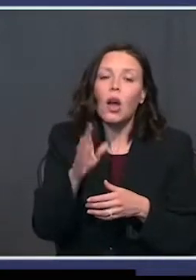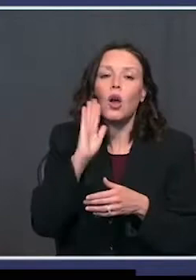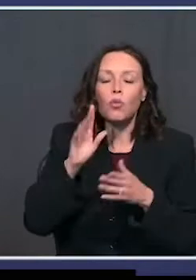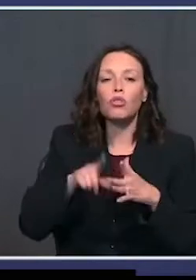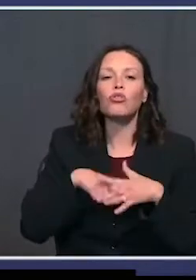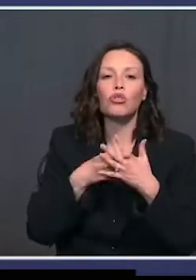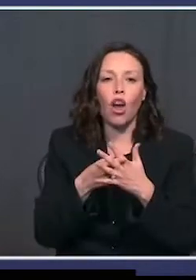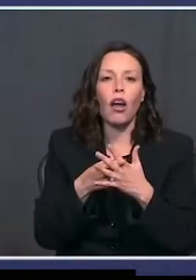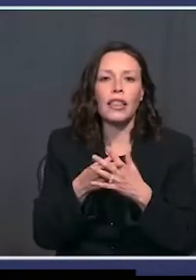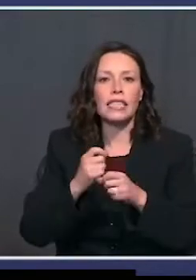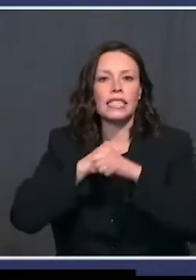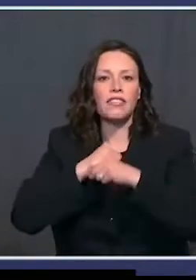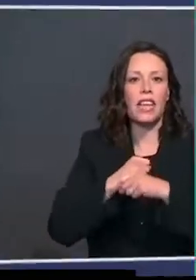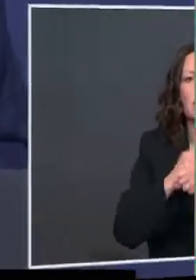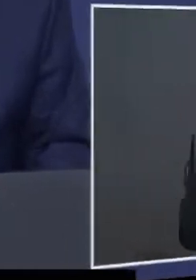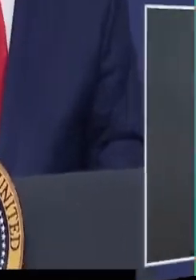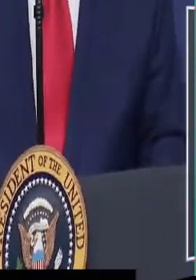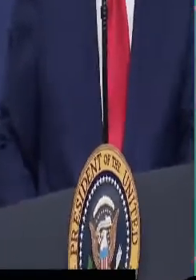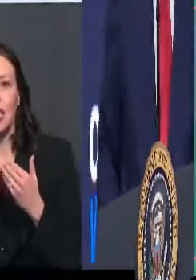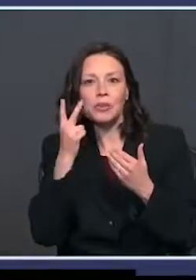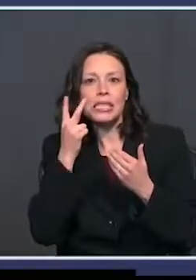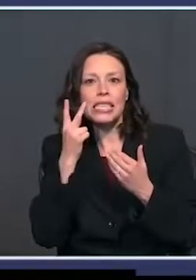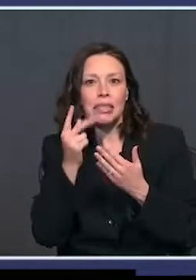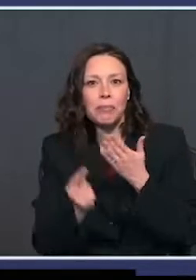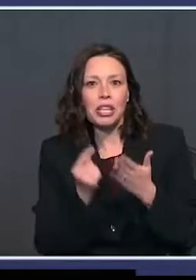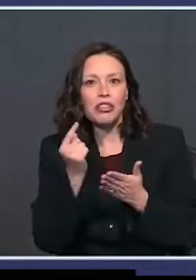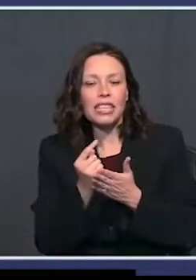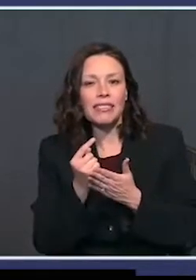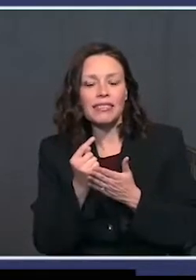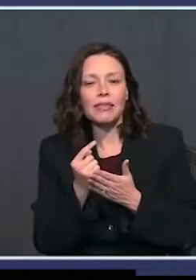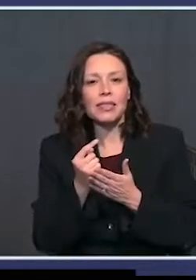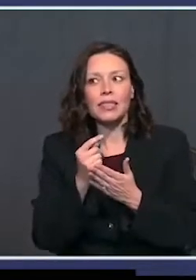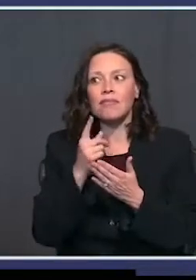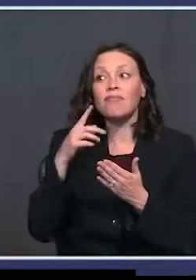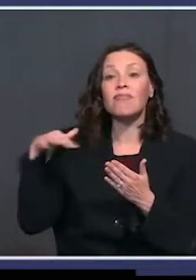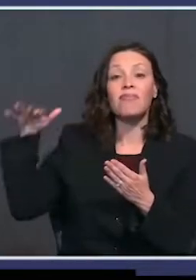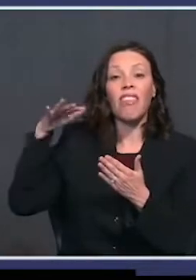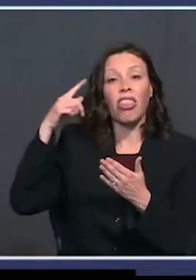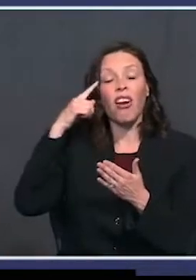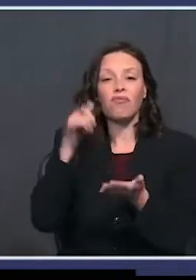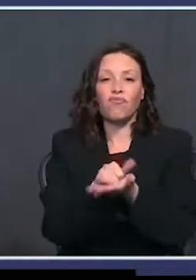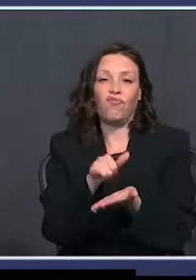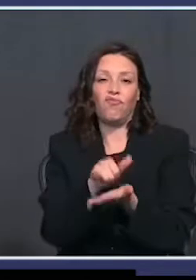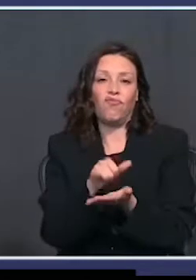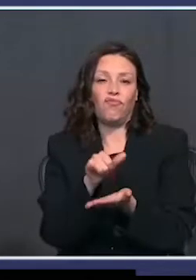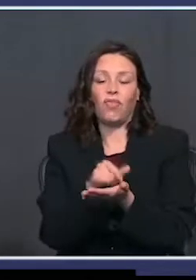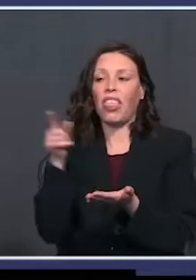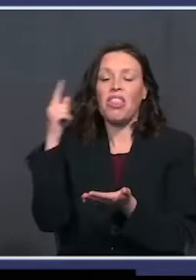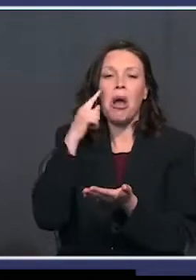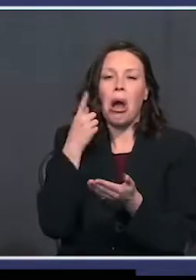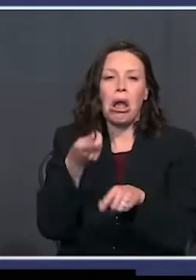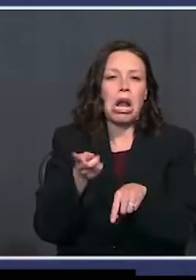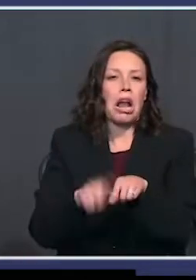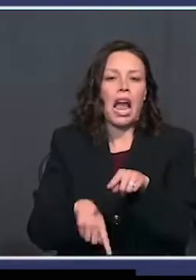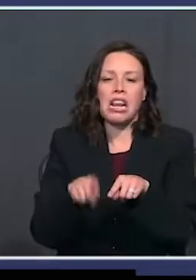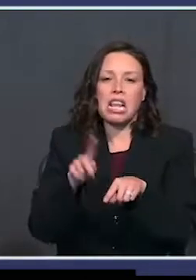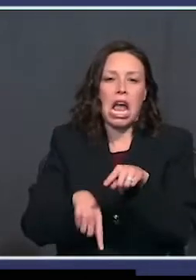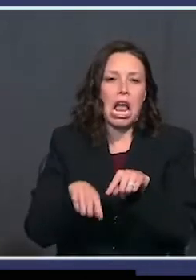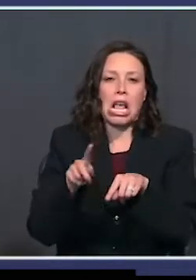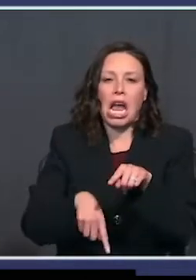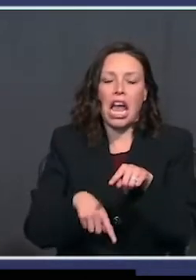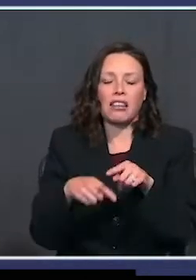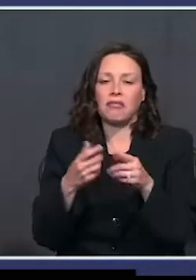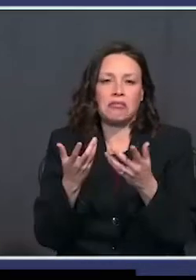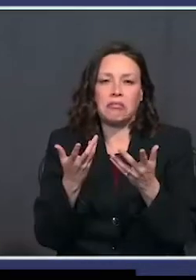the Defense Production Act because nobody thought this was possible. Nobody thought it was even remotely possible